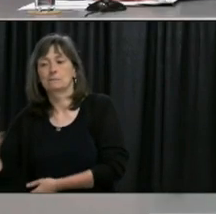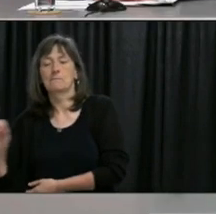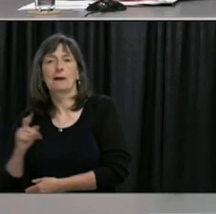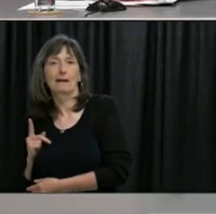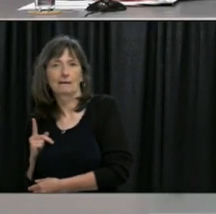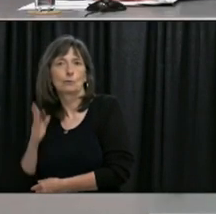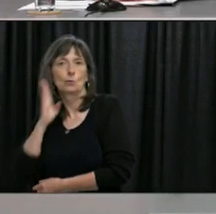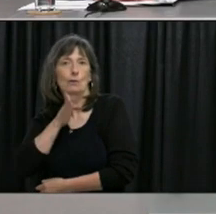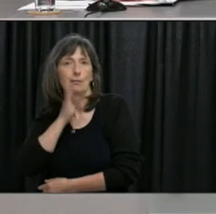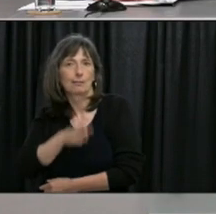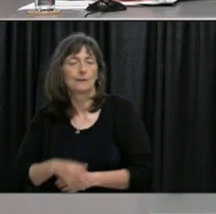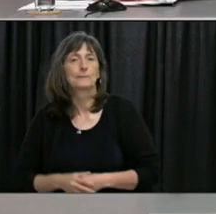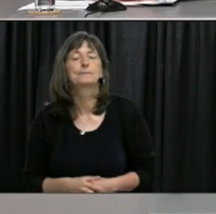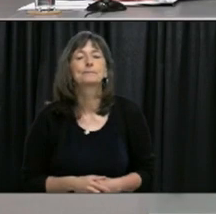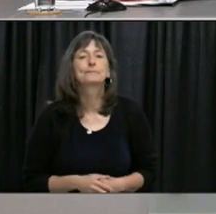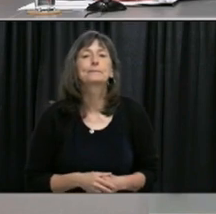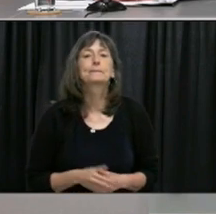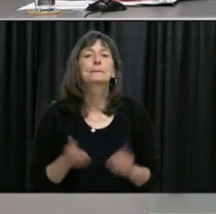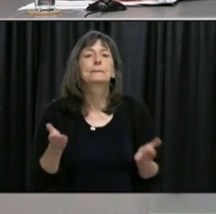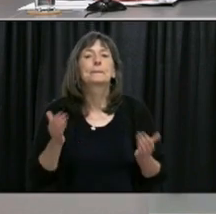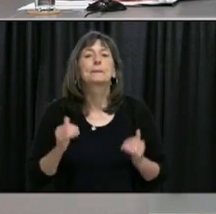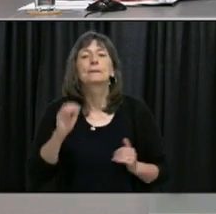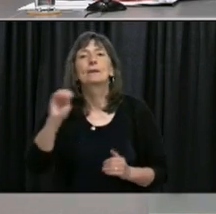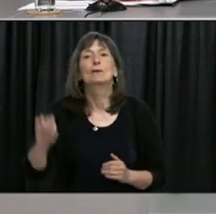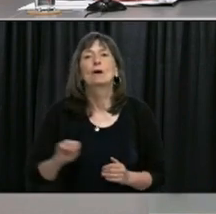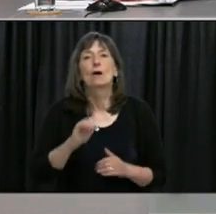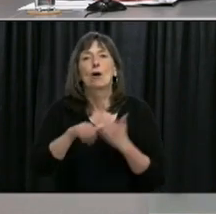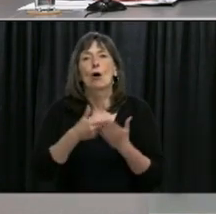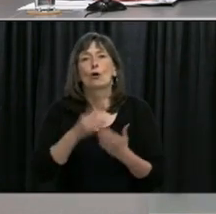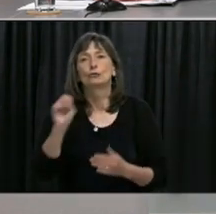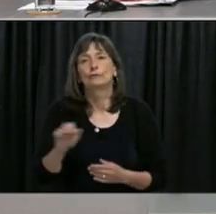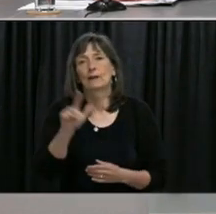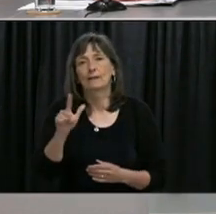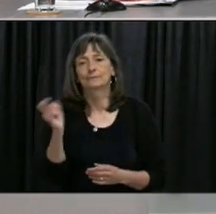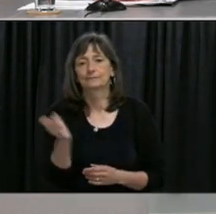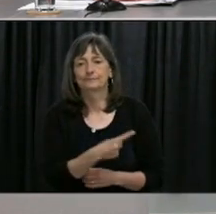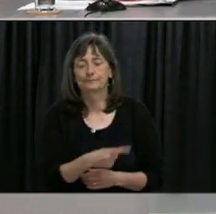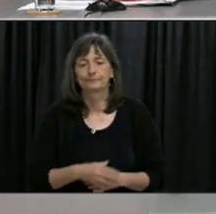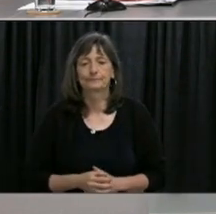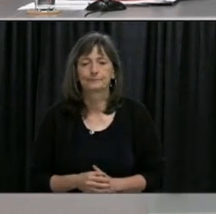our next questions are from Alex Bill of All-Newfoundland Labrador please go ahead